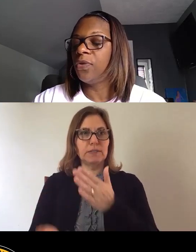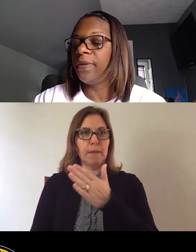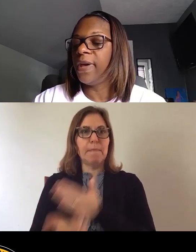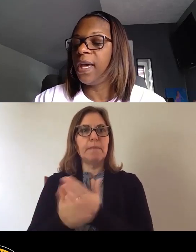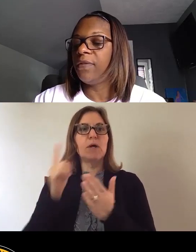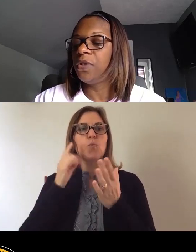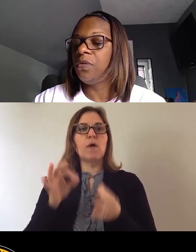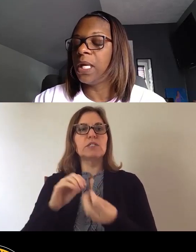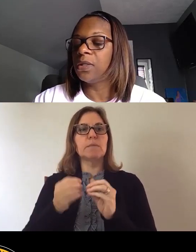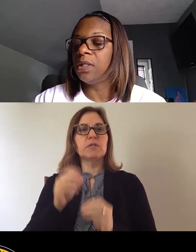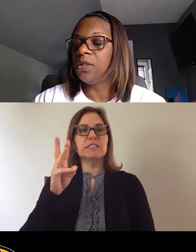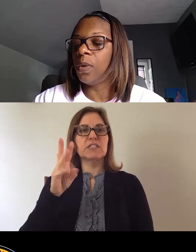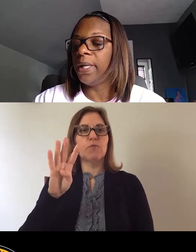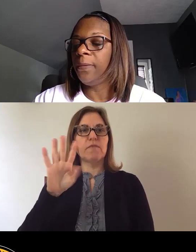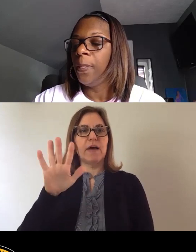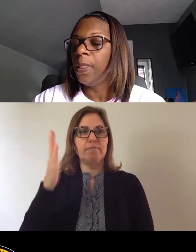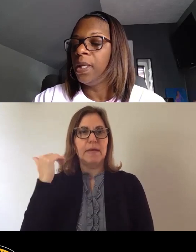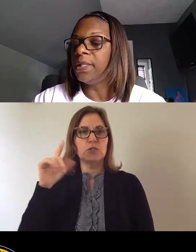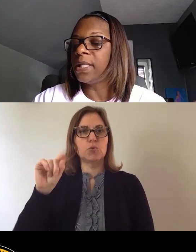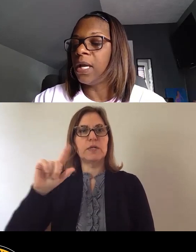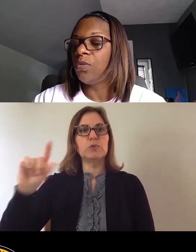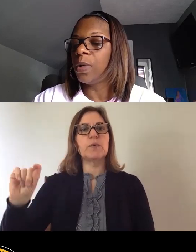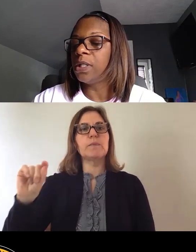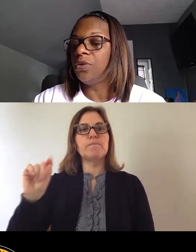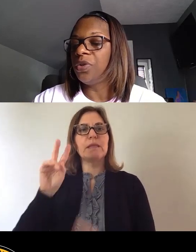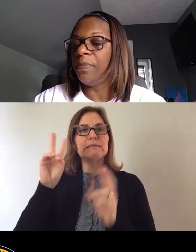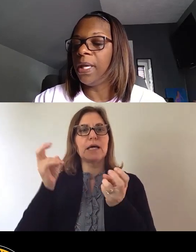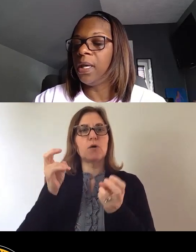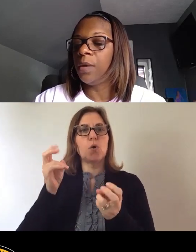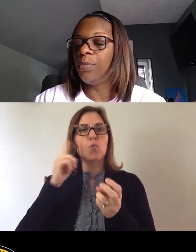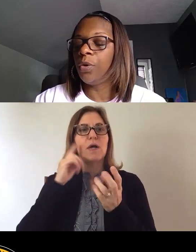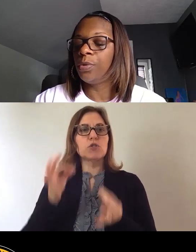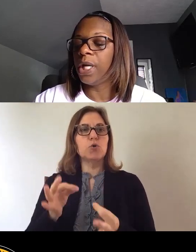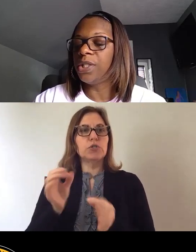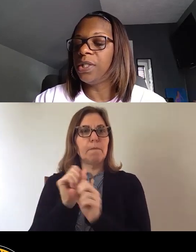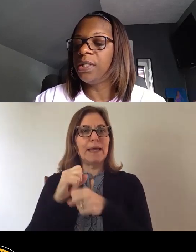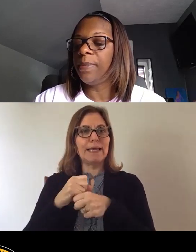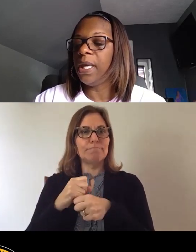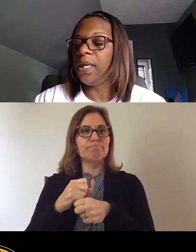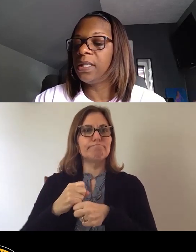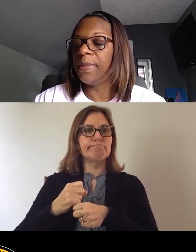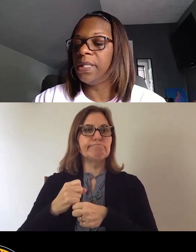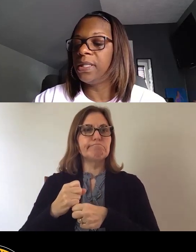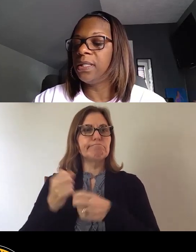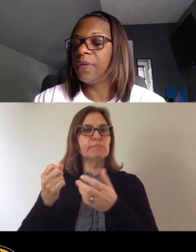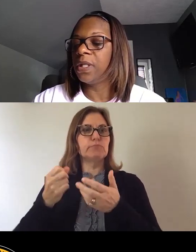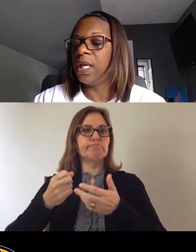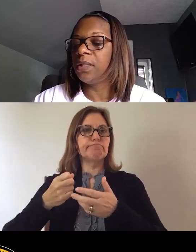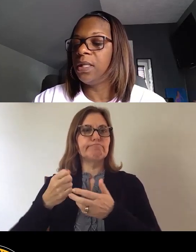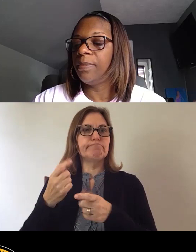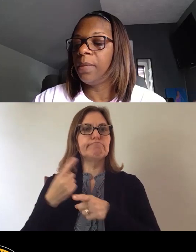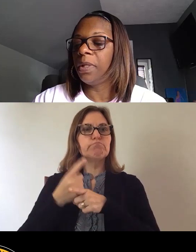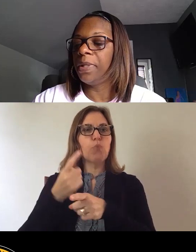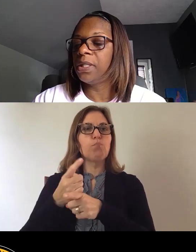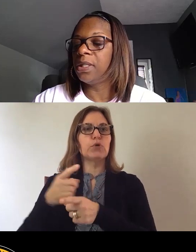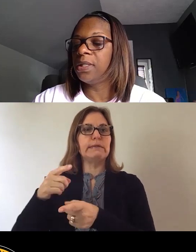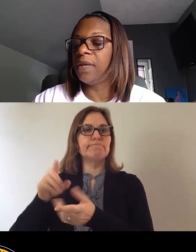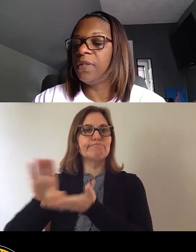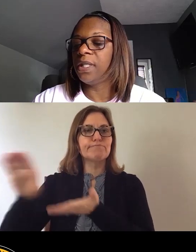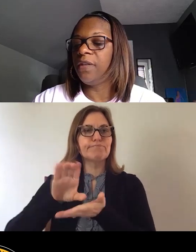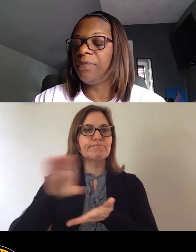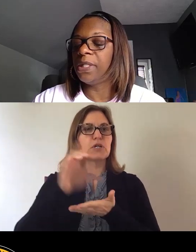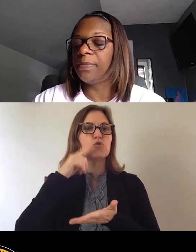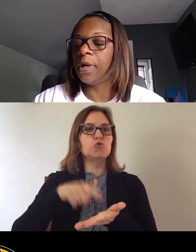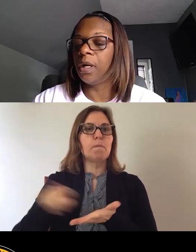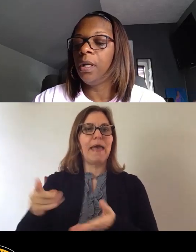number 645 of 2020, entitled Resolution Making Appropriations to Pay the Expenses of Conducting the Public Business